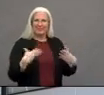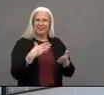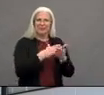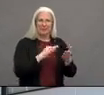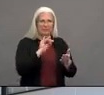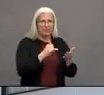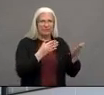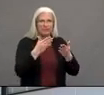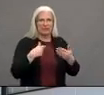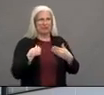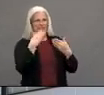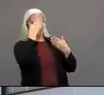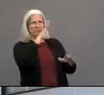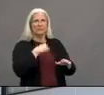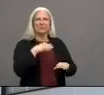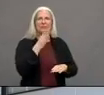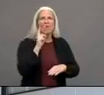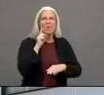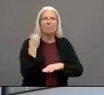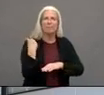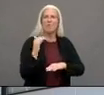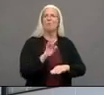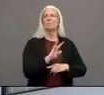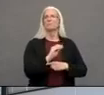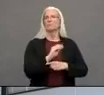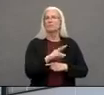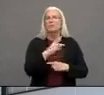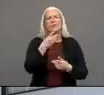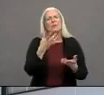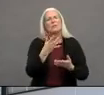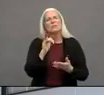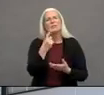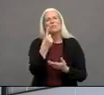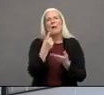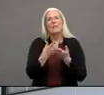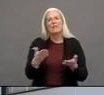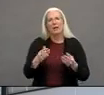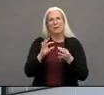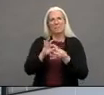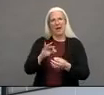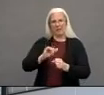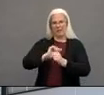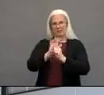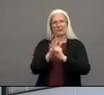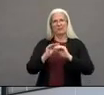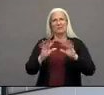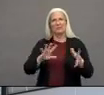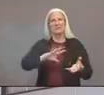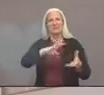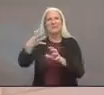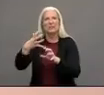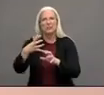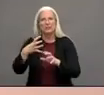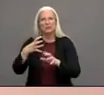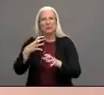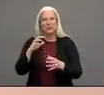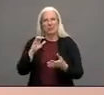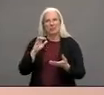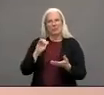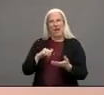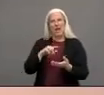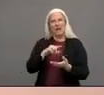one of the things as the COVID pandemic began to spread around the globe you guys were both brought in in the early early response